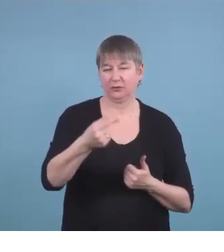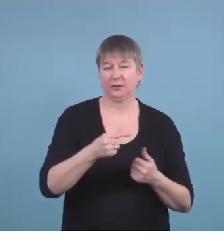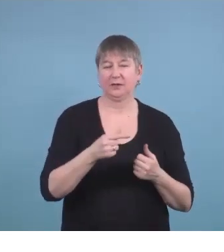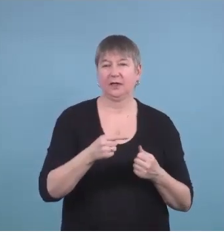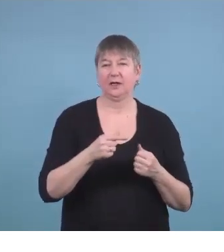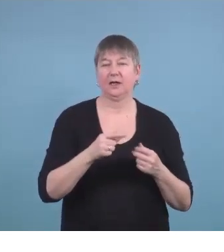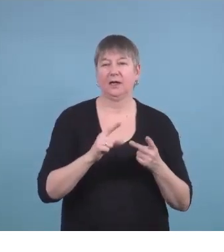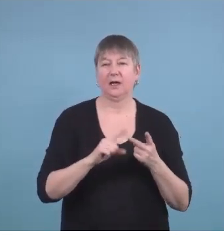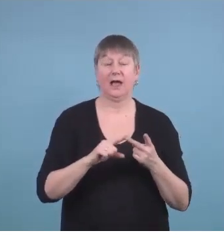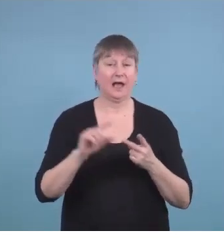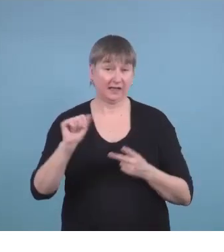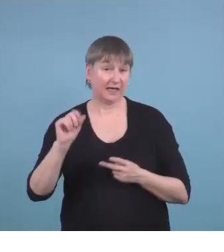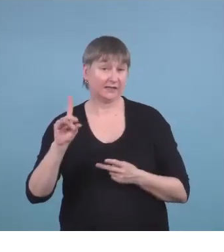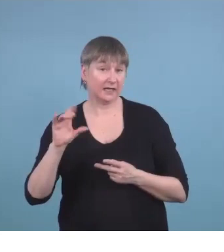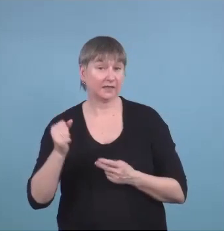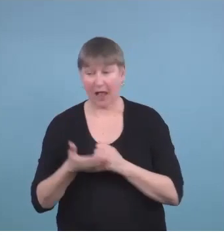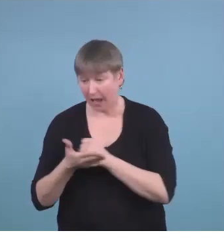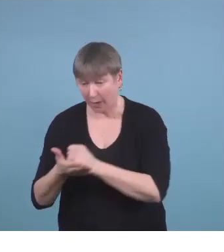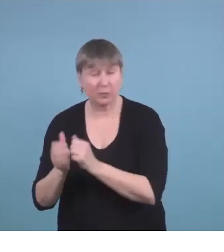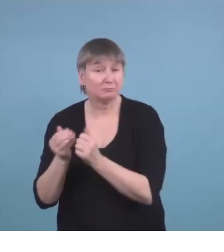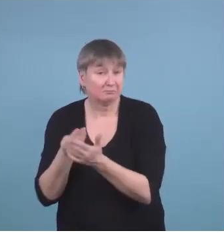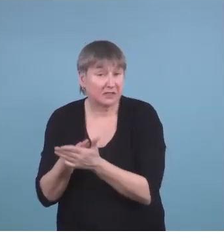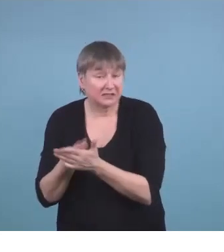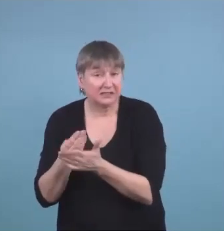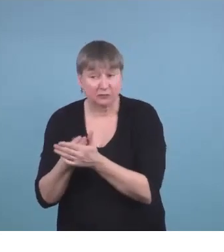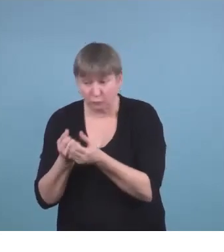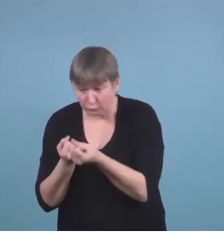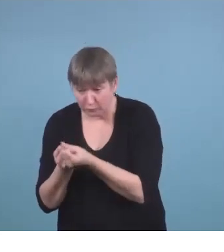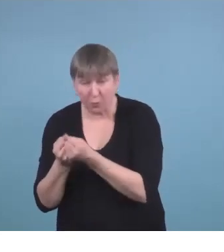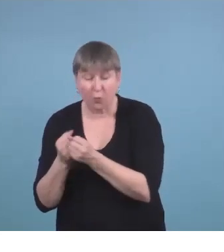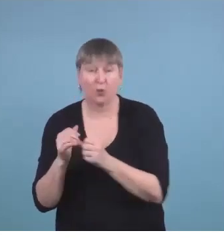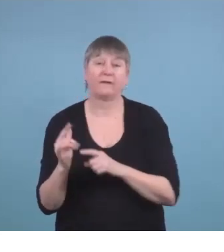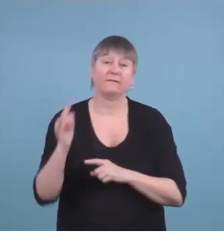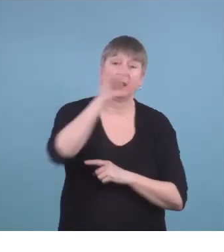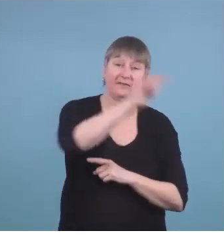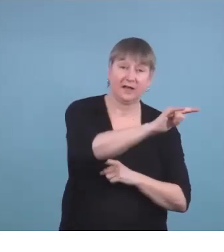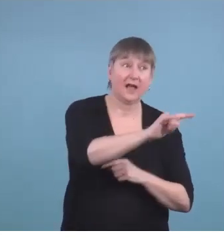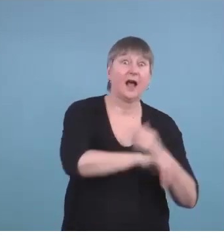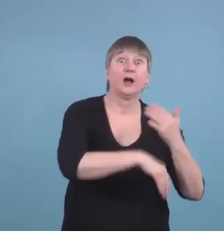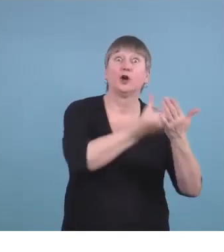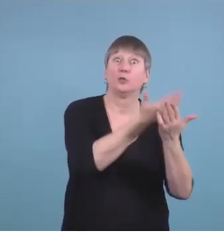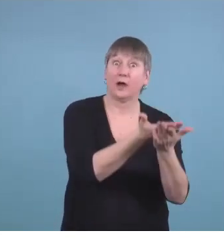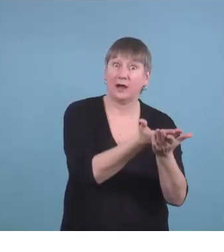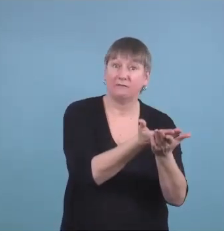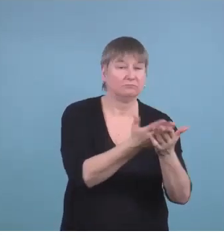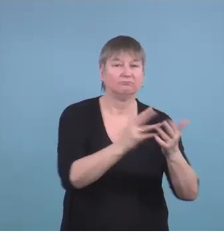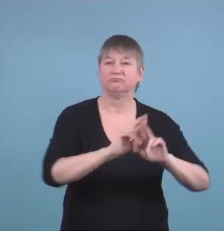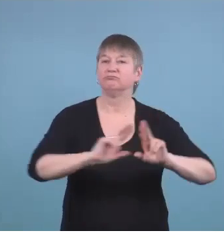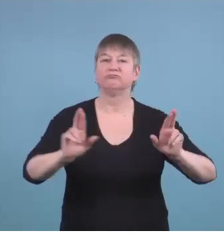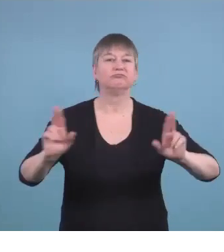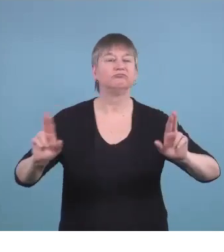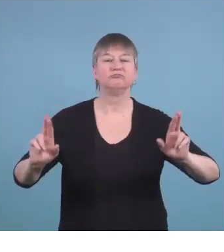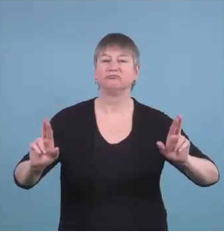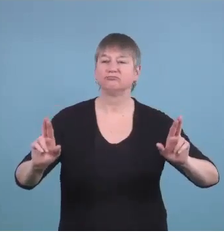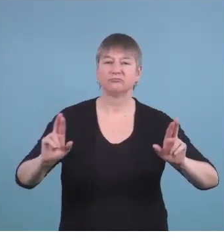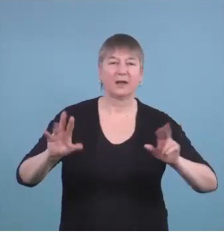ADSA was able to help with some of the funding to get them there. And then once they arrive it's all set up so they get